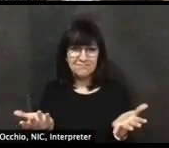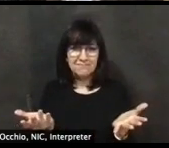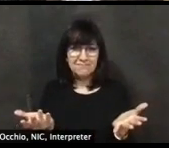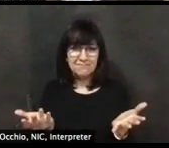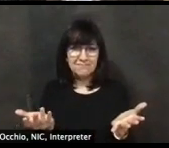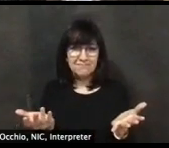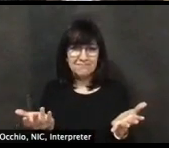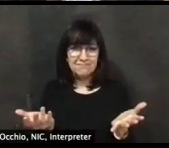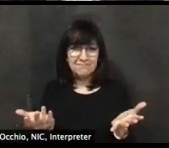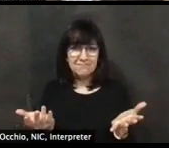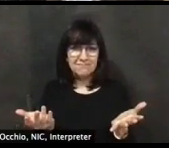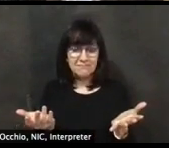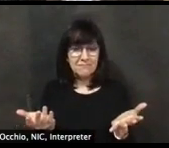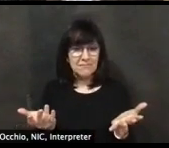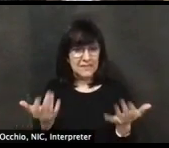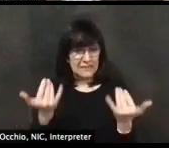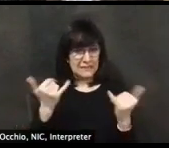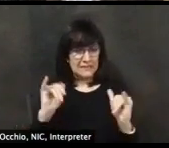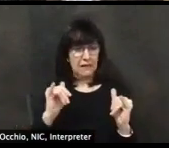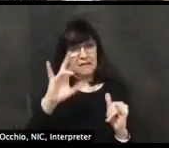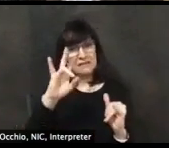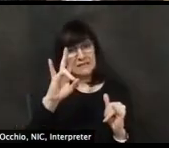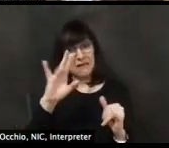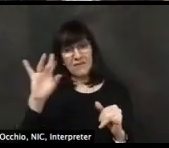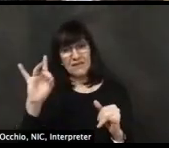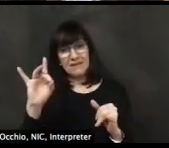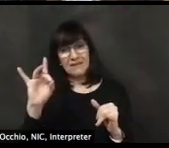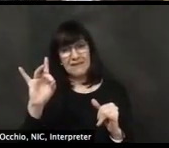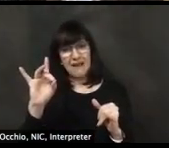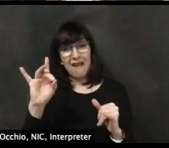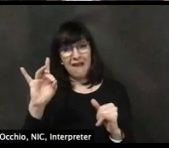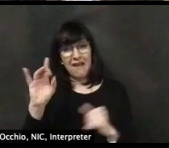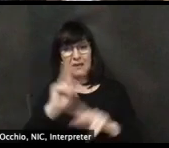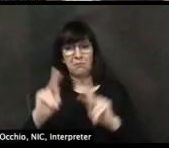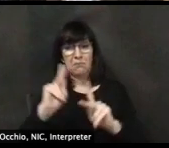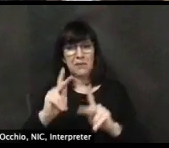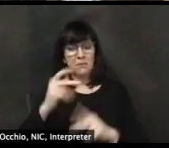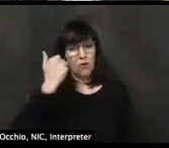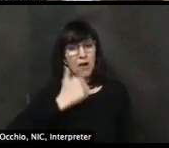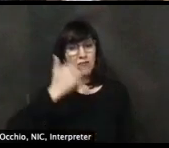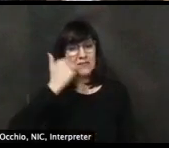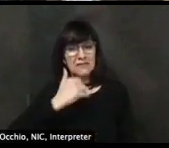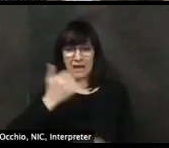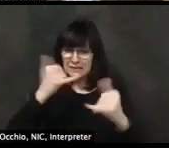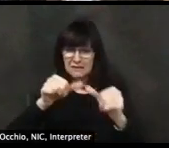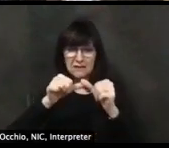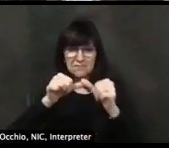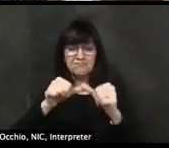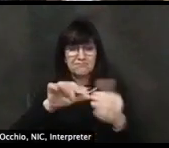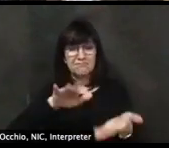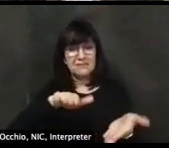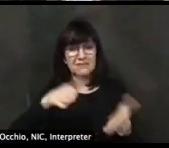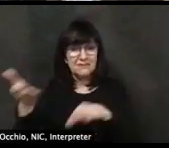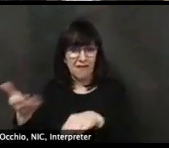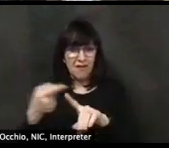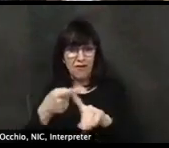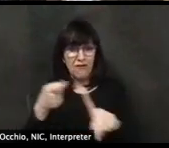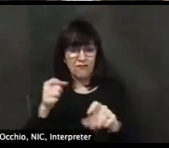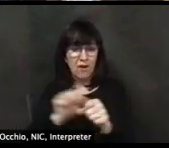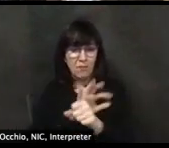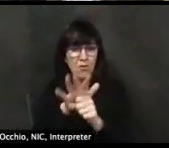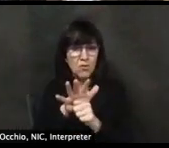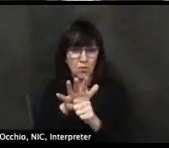seven, eight deaths a day from COVID-19, which, you know, is,